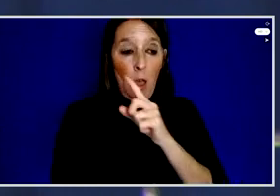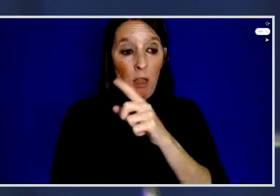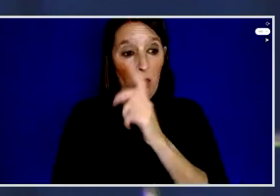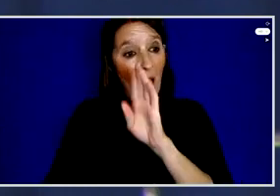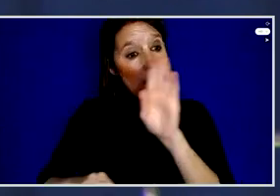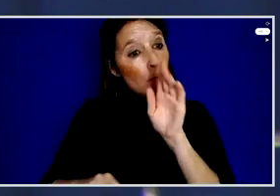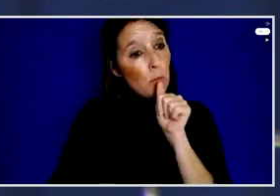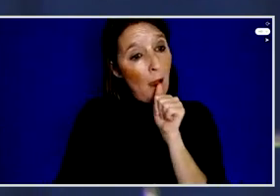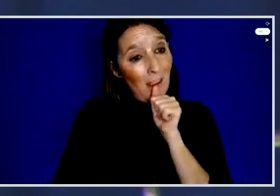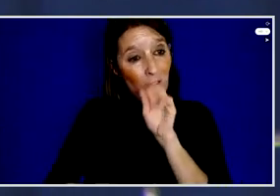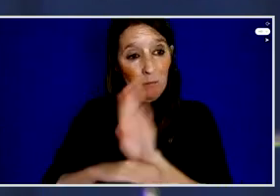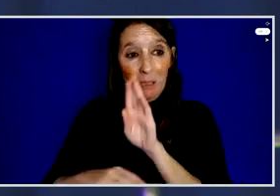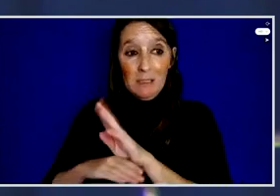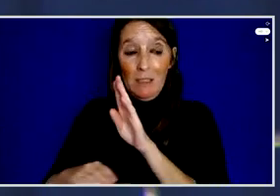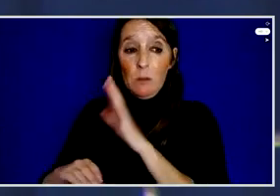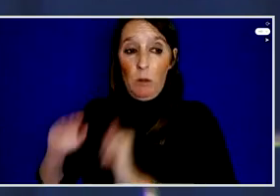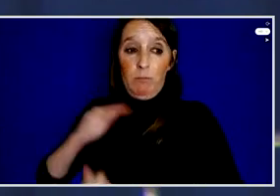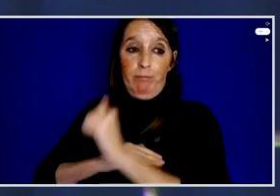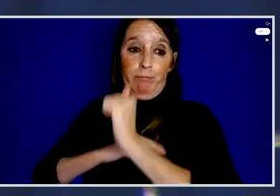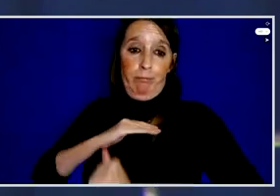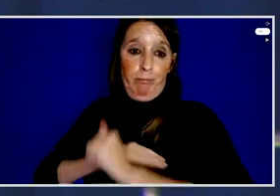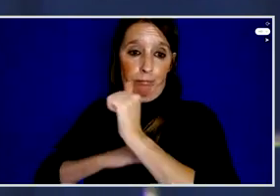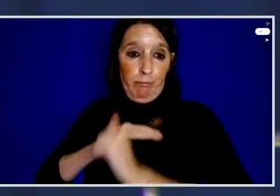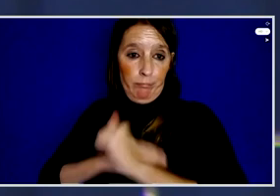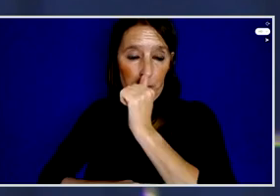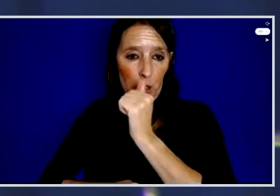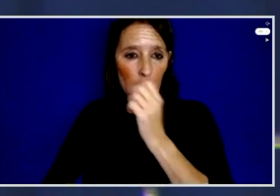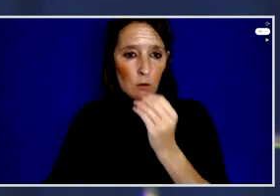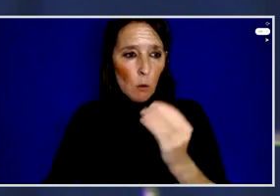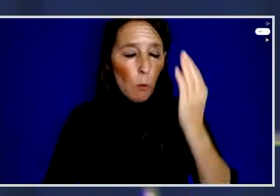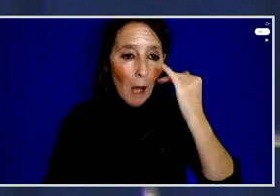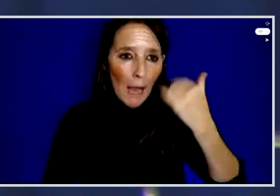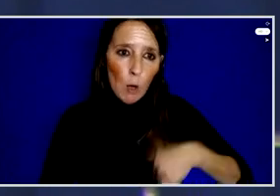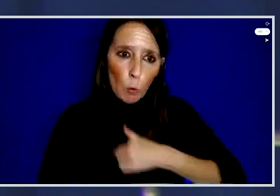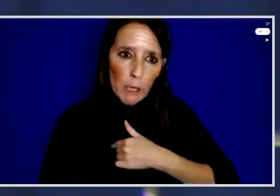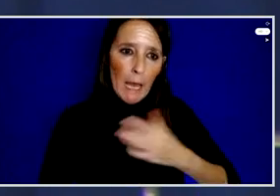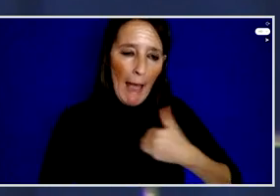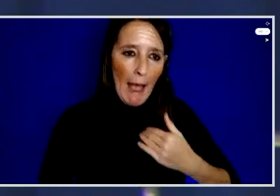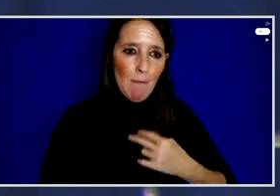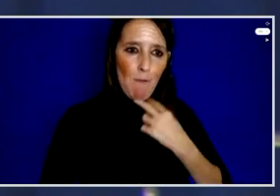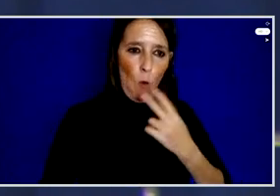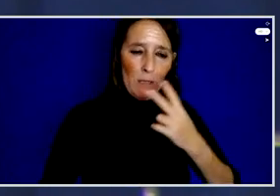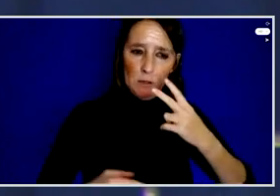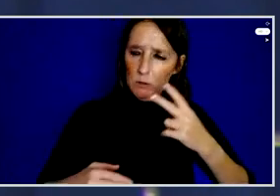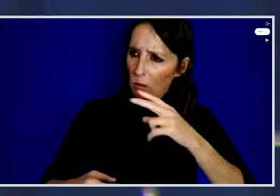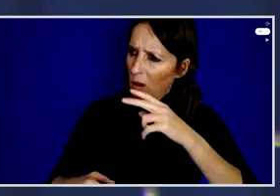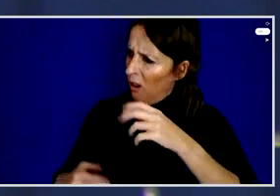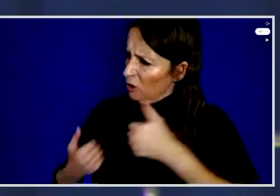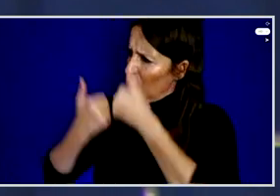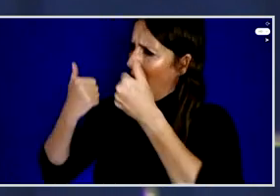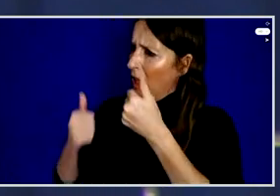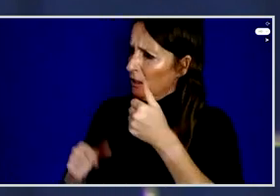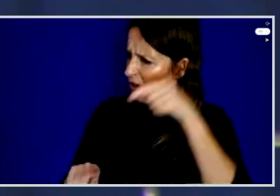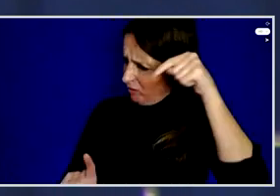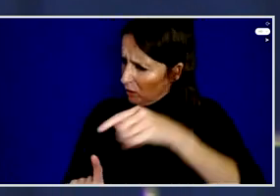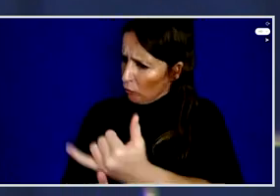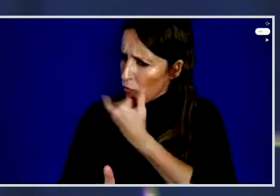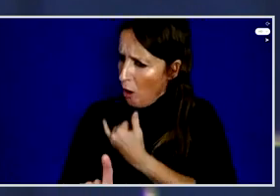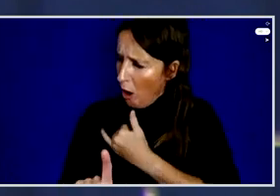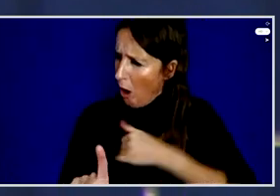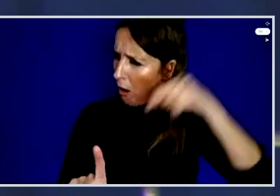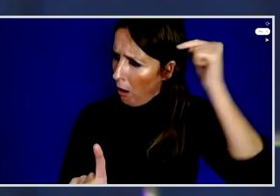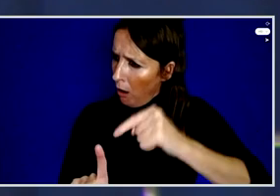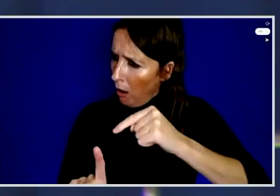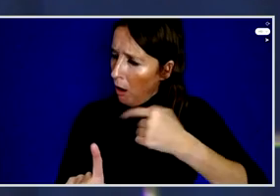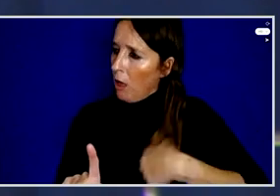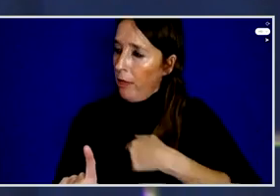that we are building the voice to challenge the anti-corruption that they are seeing in their communities and they then